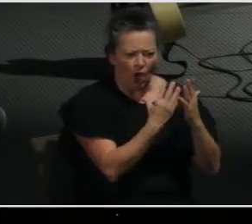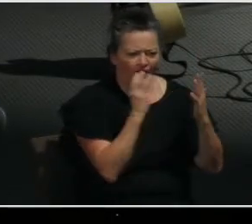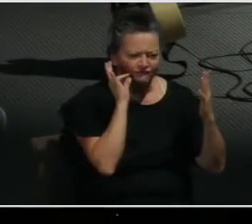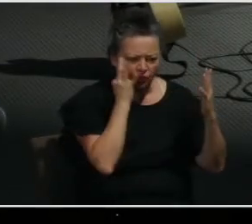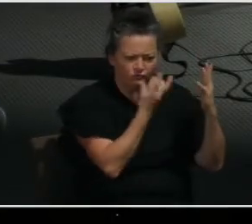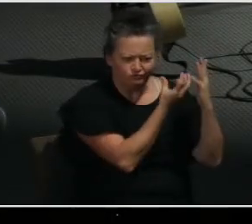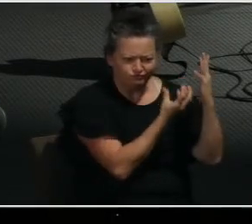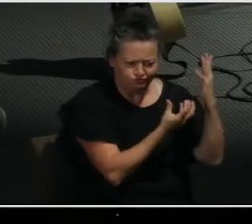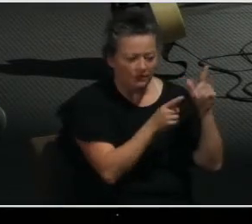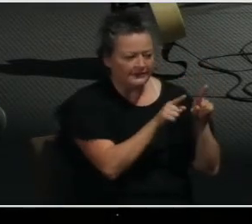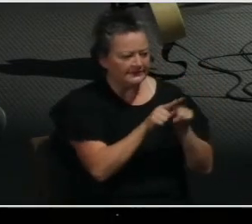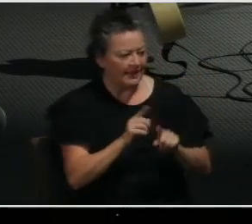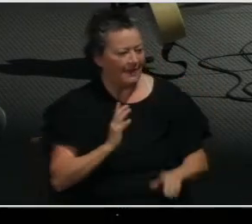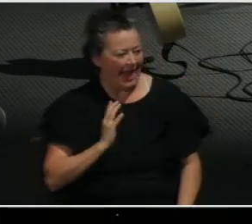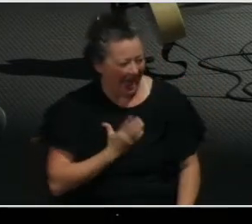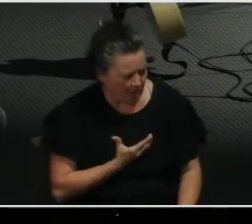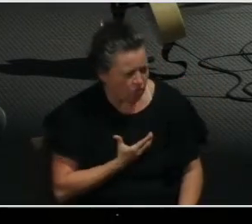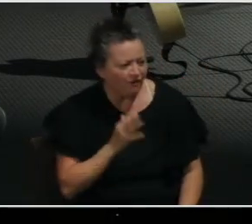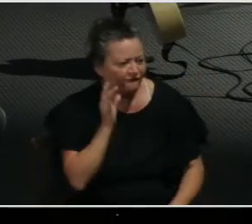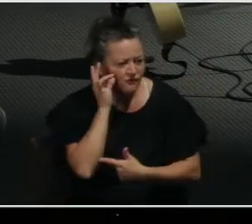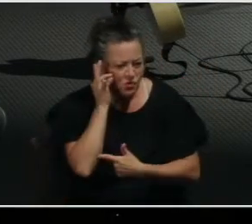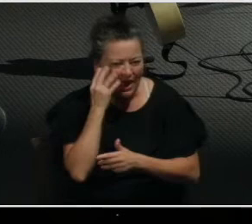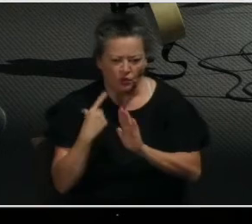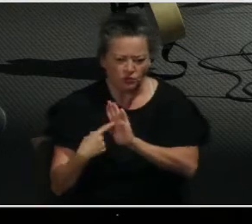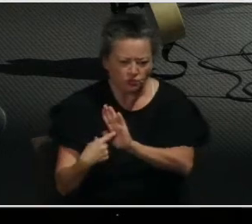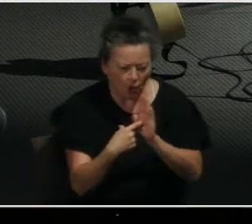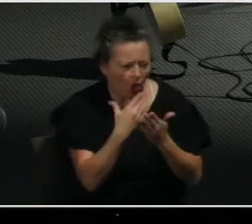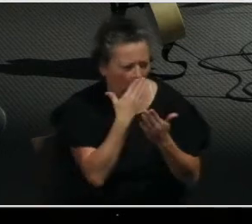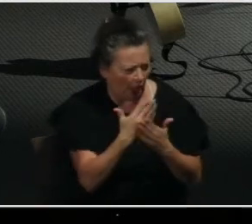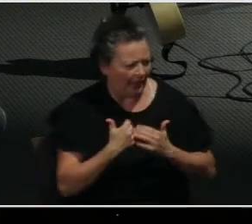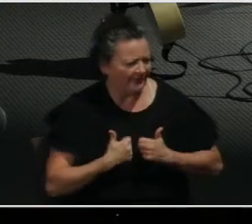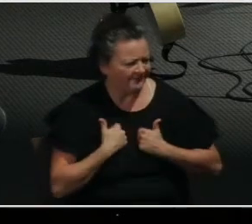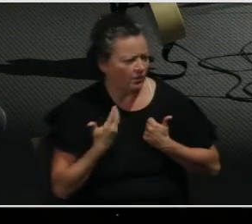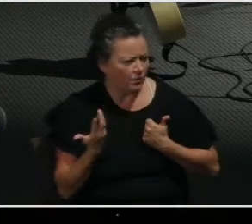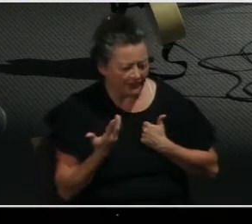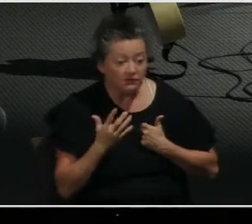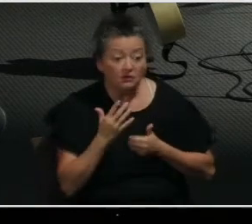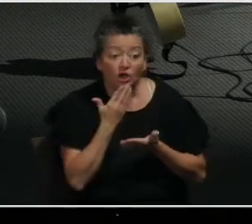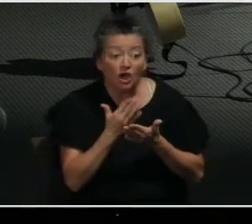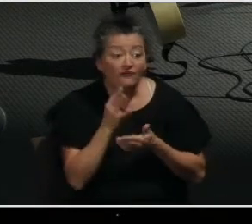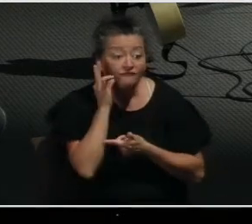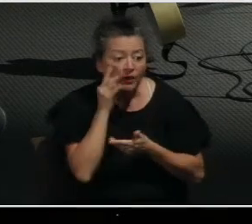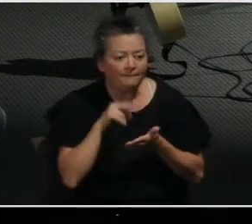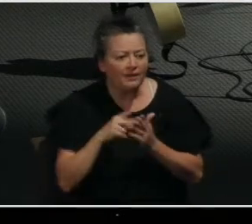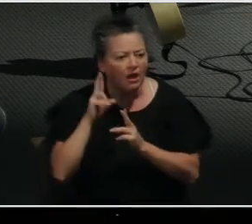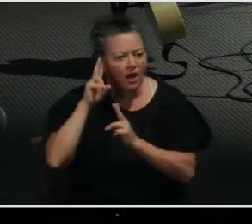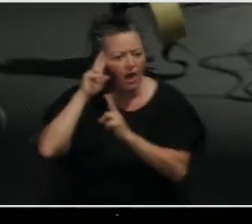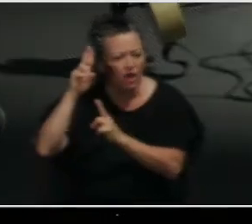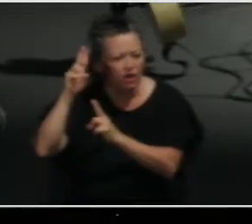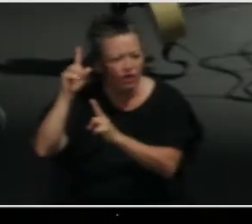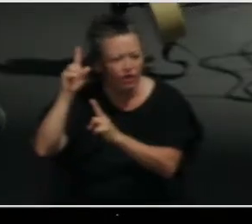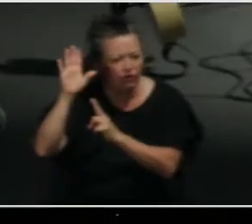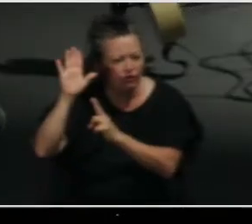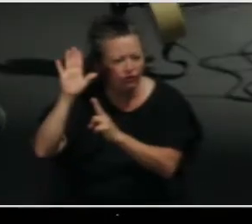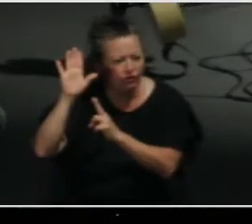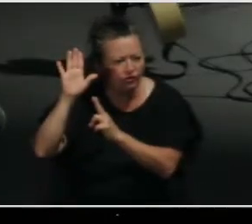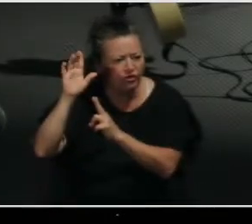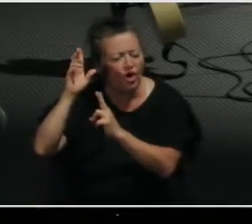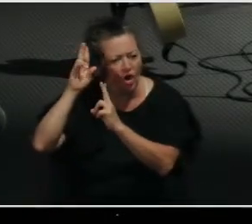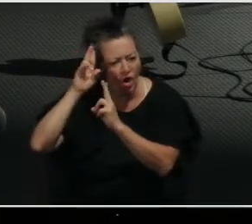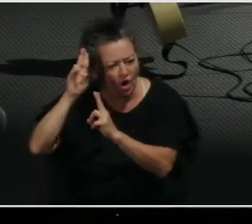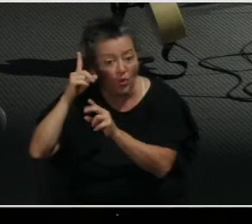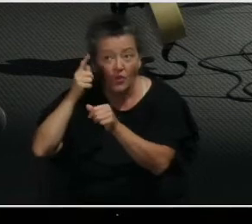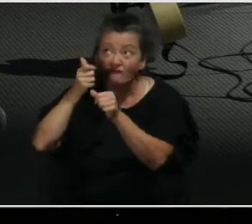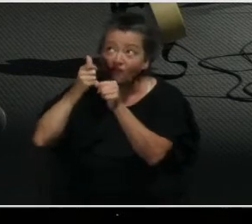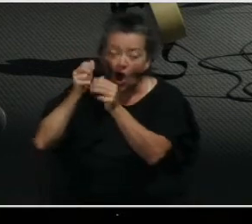bear fruit includes doing good works that glorify God. It means to live in a way that honors God. And as we live by the Spirit,